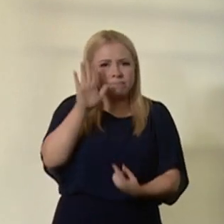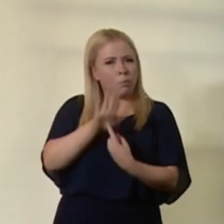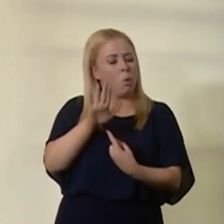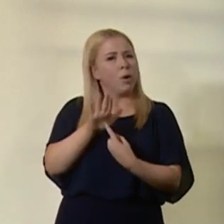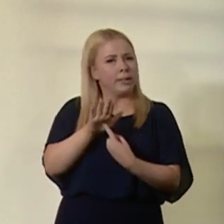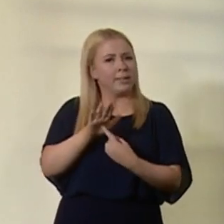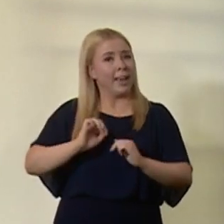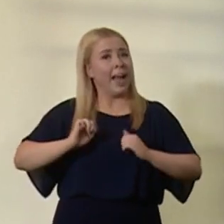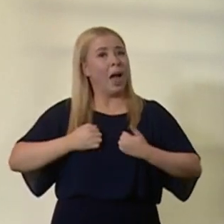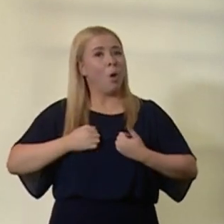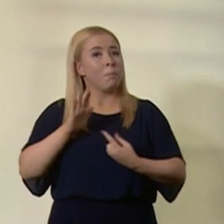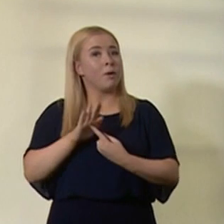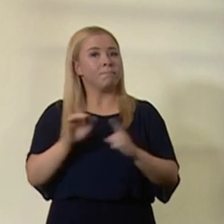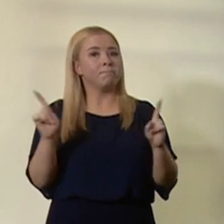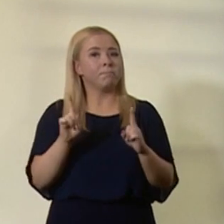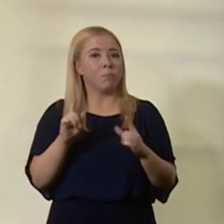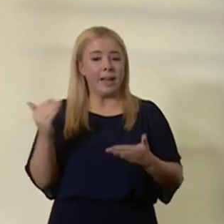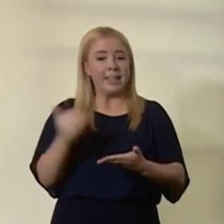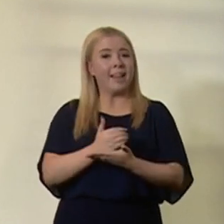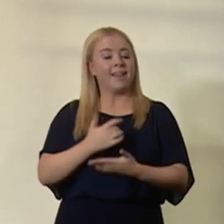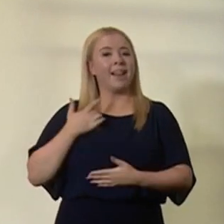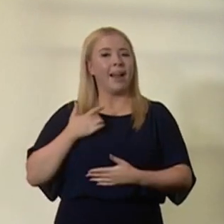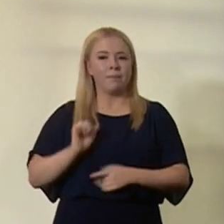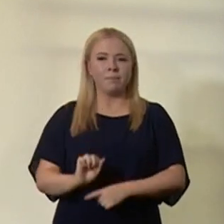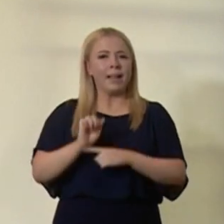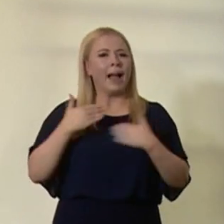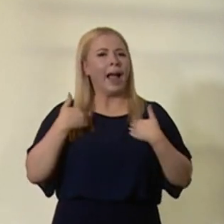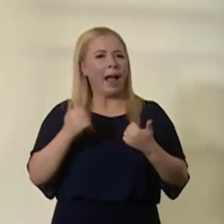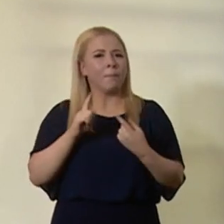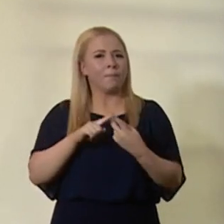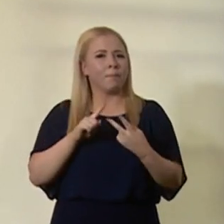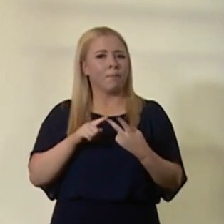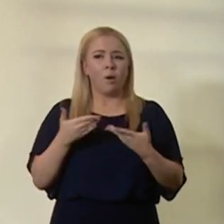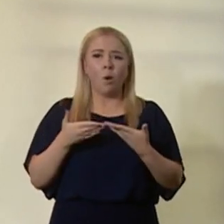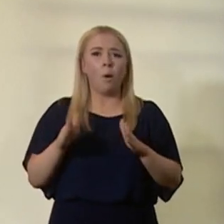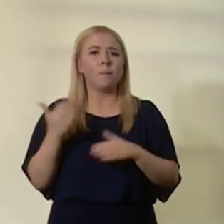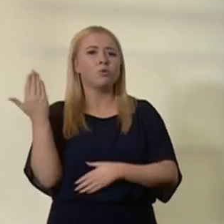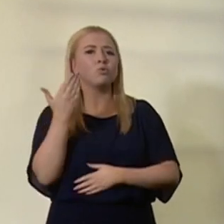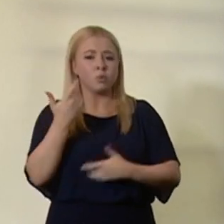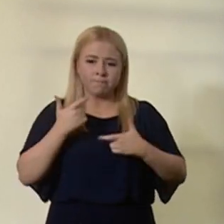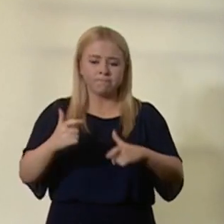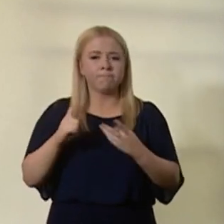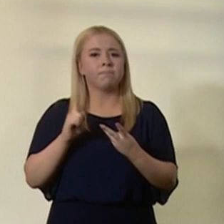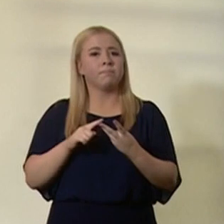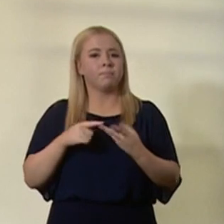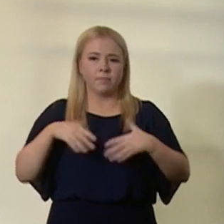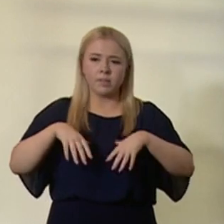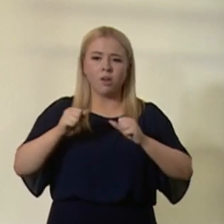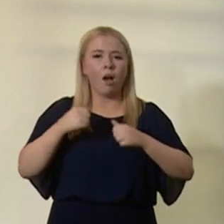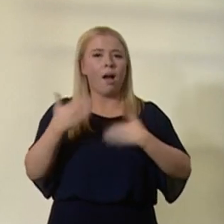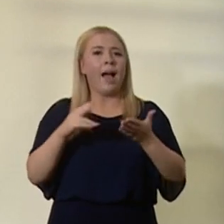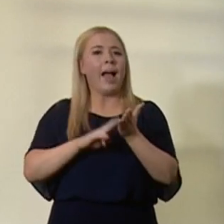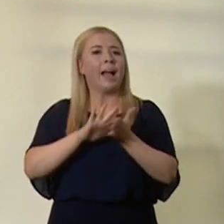Our priorities are saving lives and protecting health, keeping schools open, restarting NHS